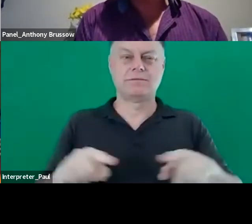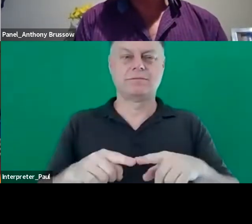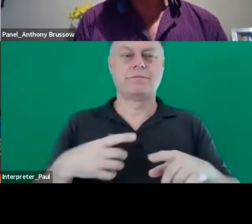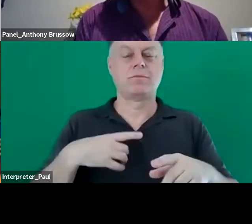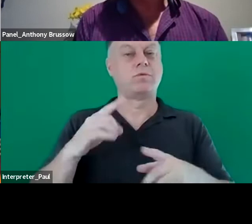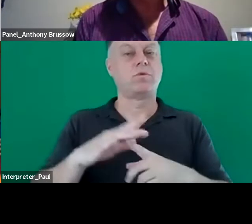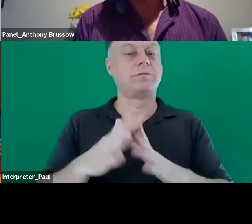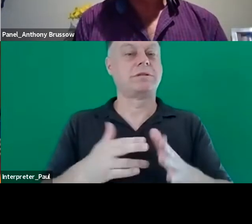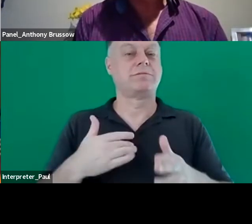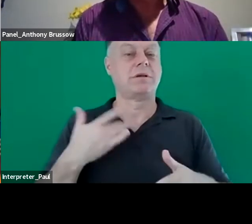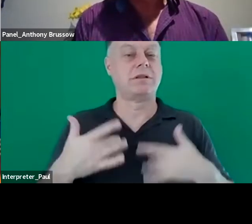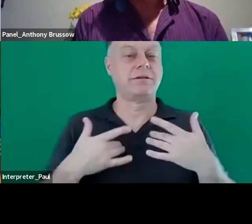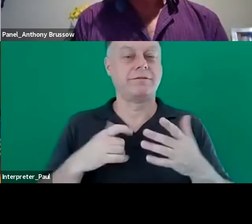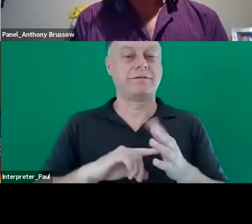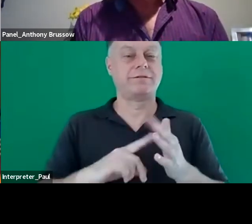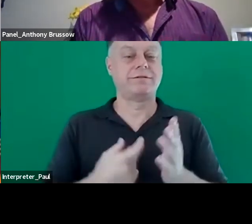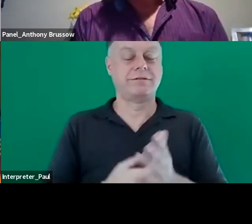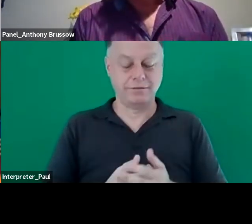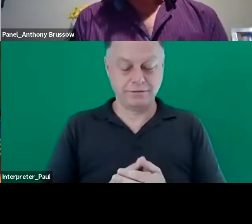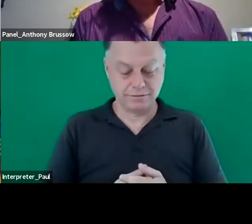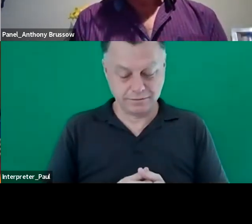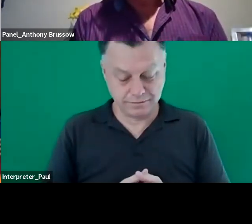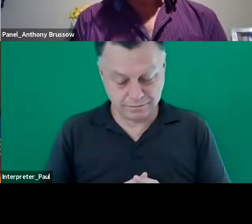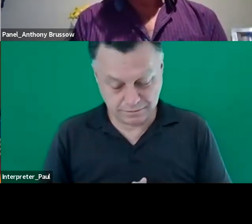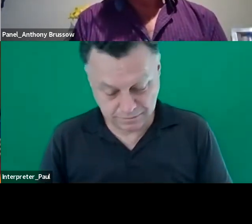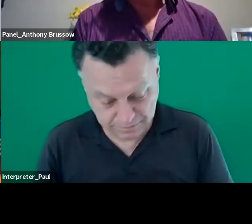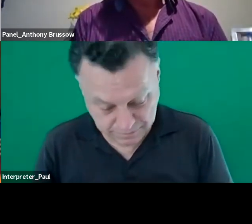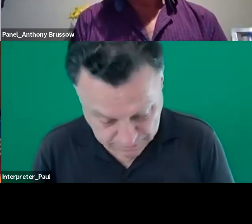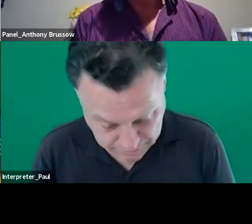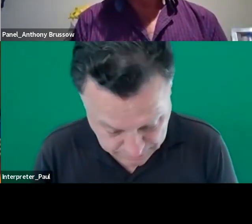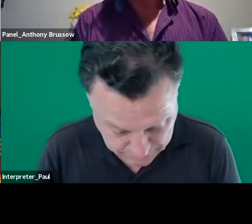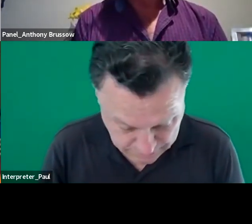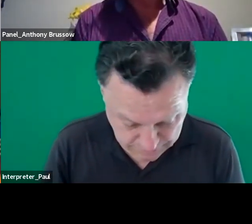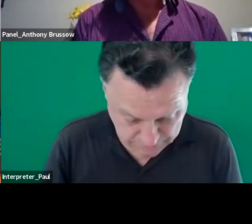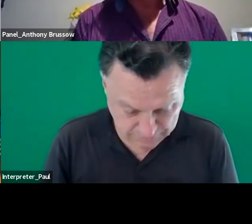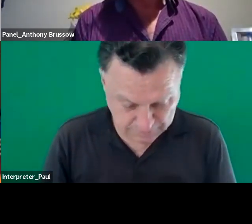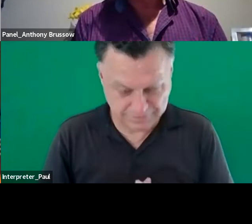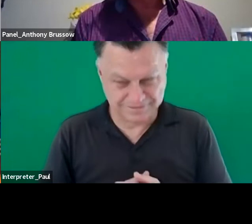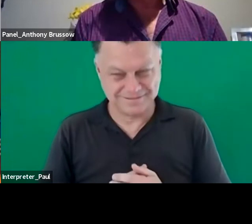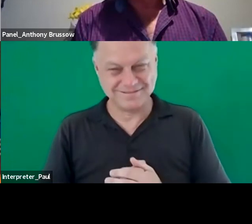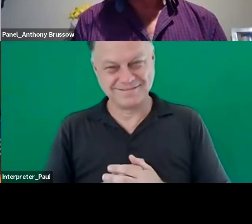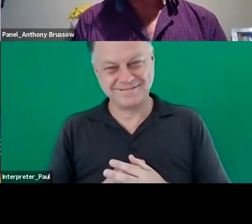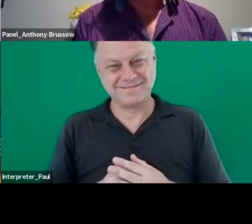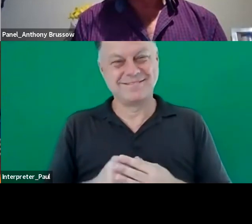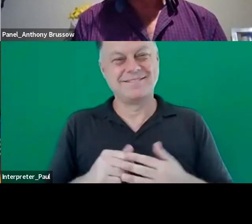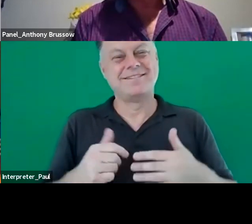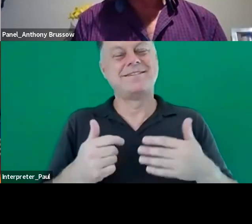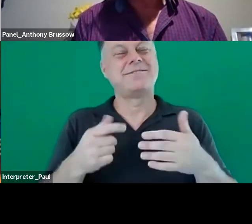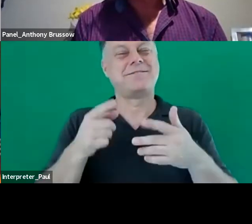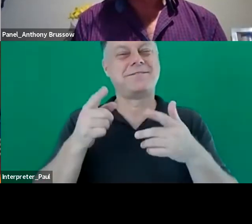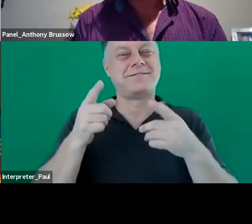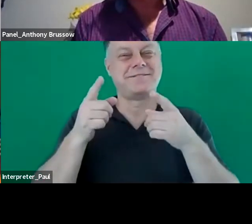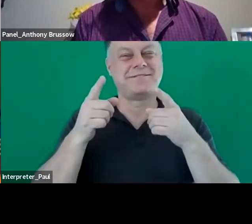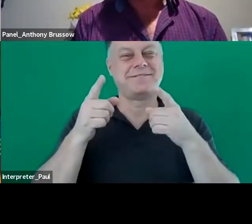life and our career and where you can have your ability to leave a legacy for others